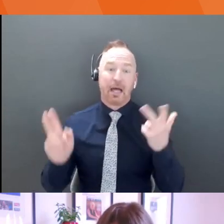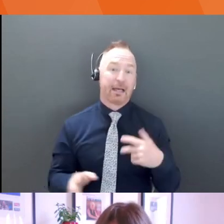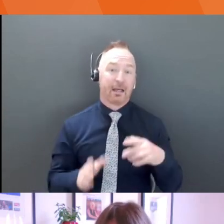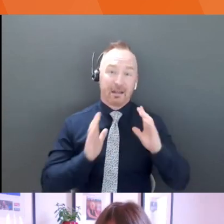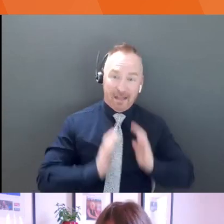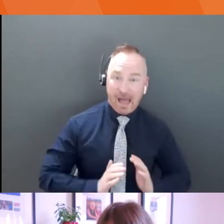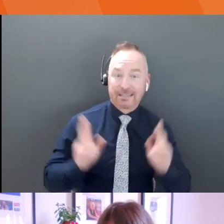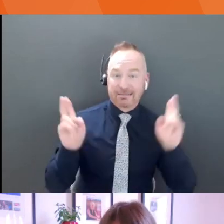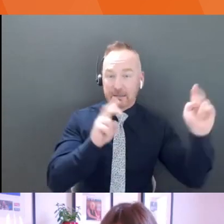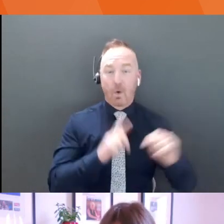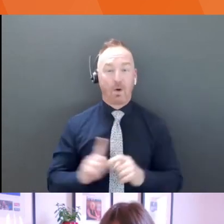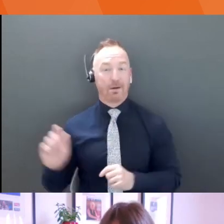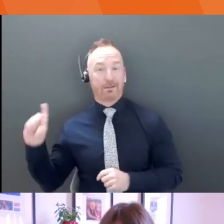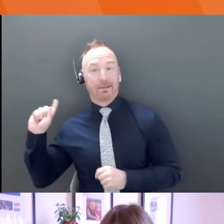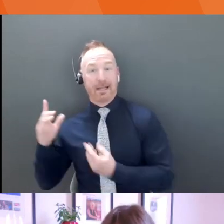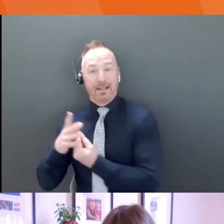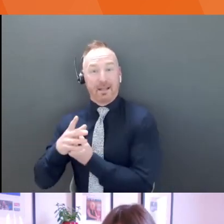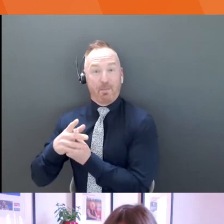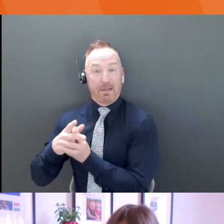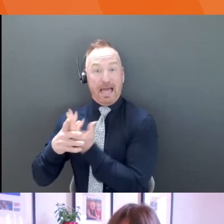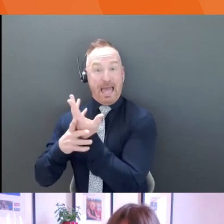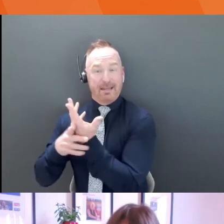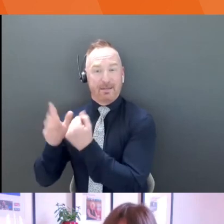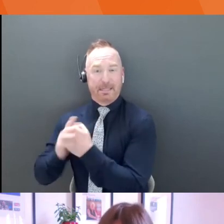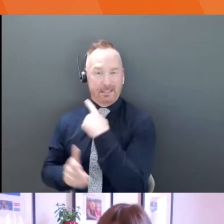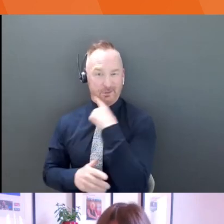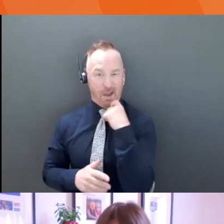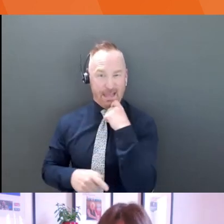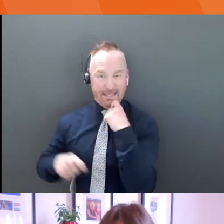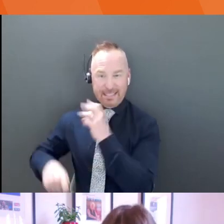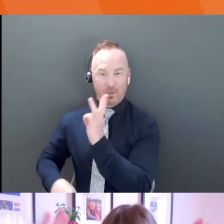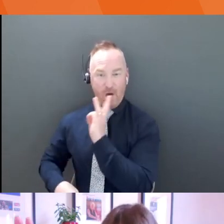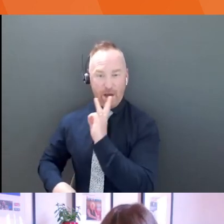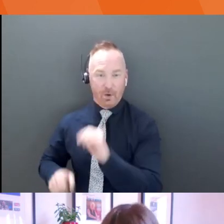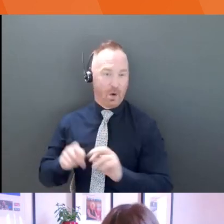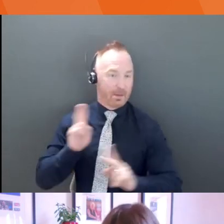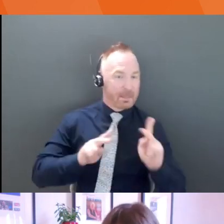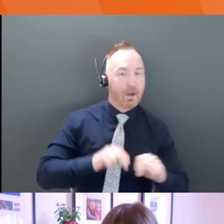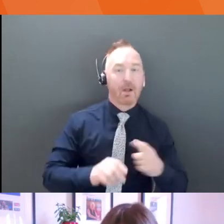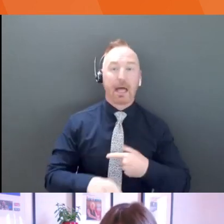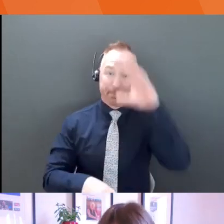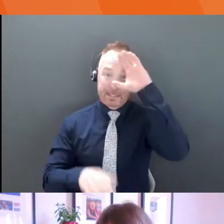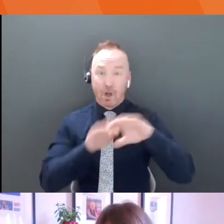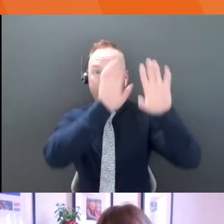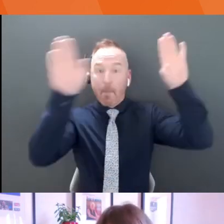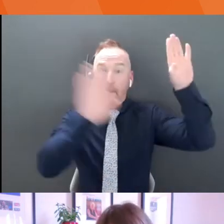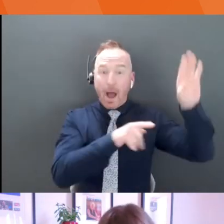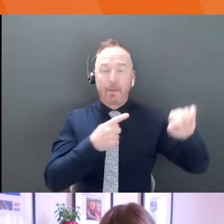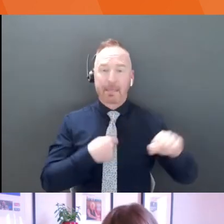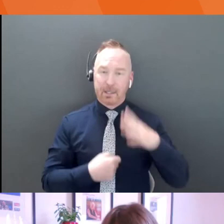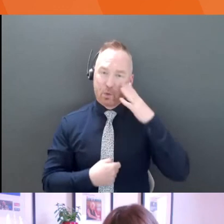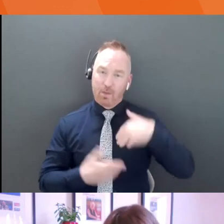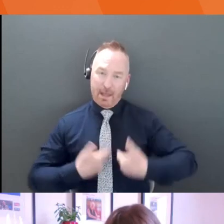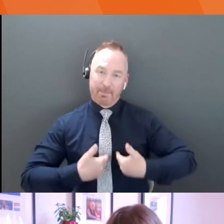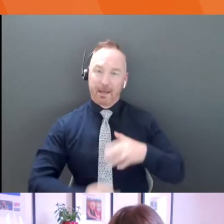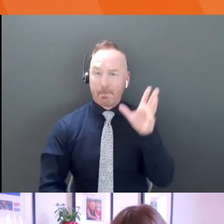needs water. Um, but that's sort of, so when people see me, they, Oh, she's a mom. Like there's little subtleties that happen and those can